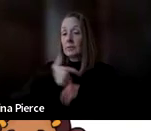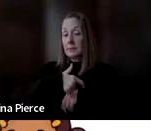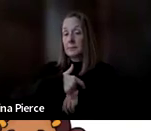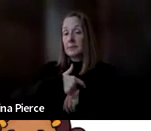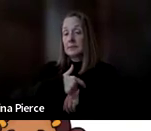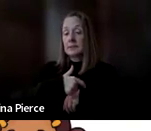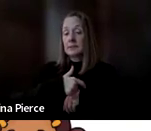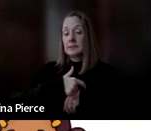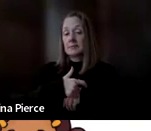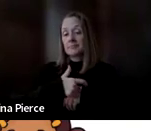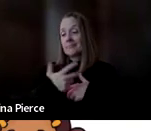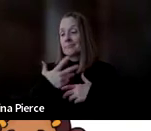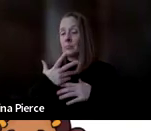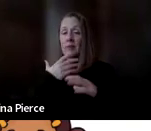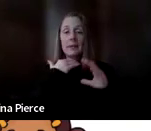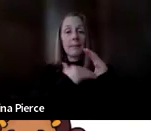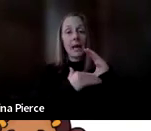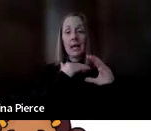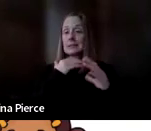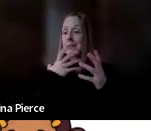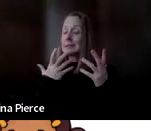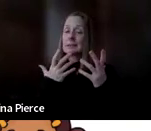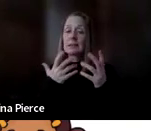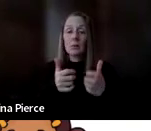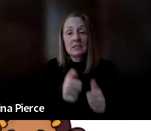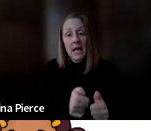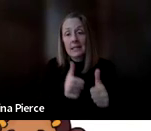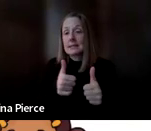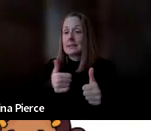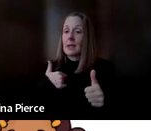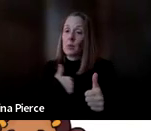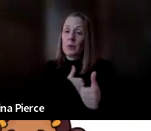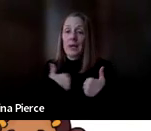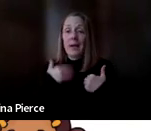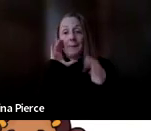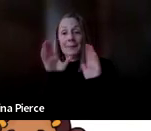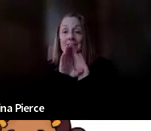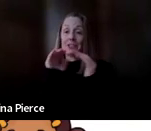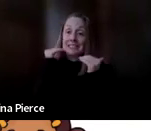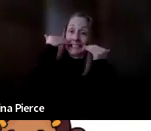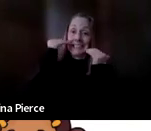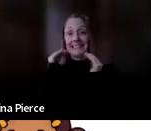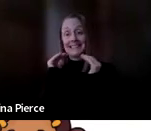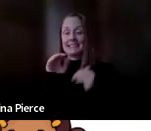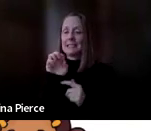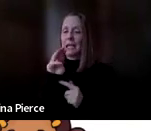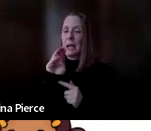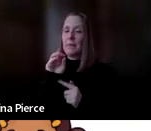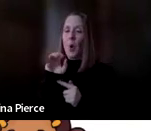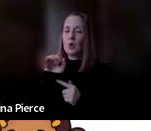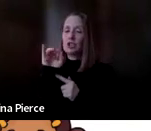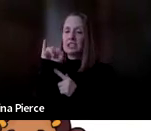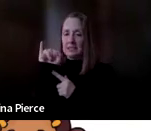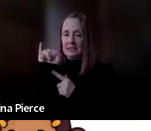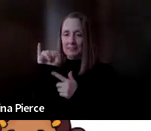send emails and we text and we use emojis, but also all day long when we're interacting with people, we may be